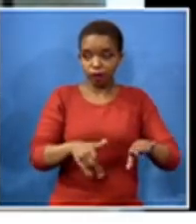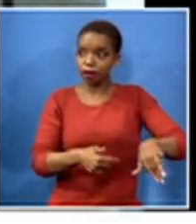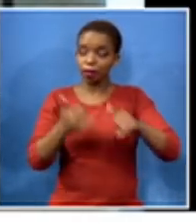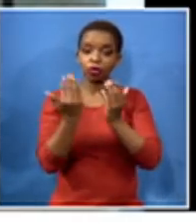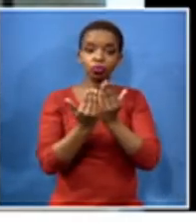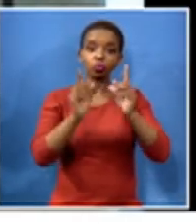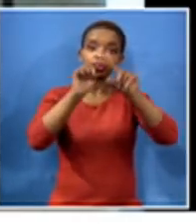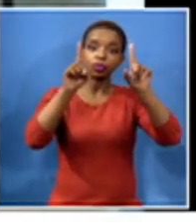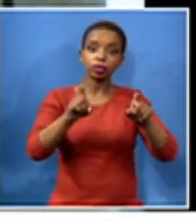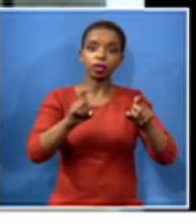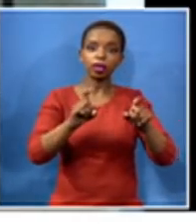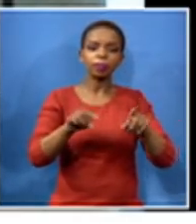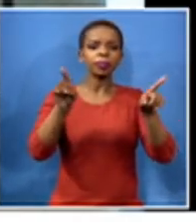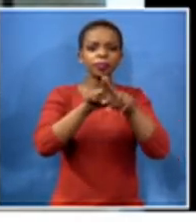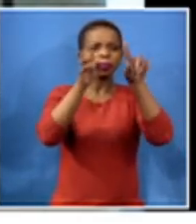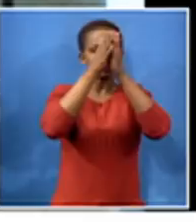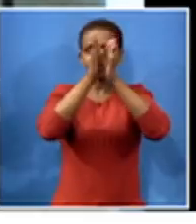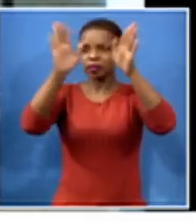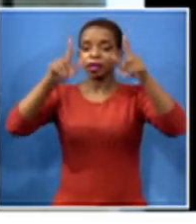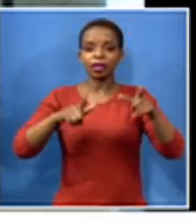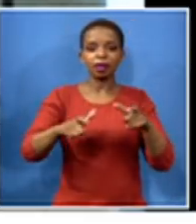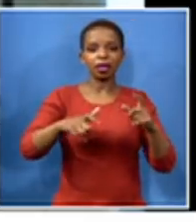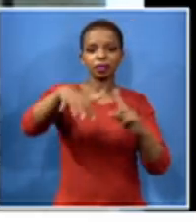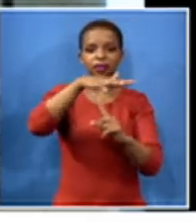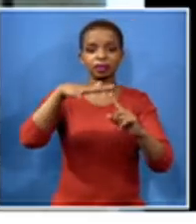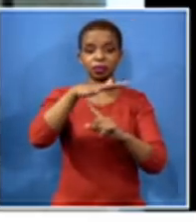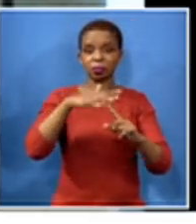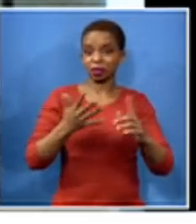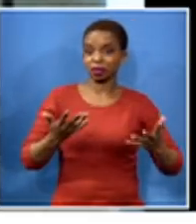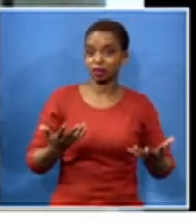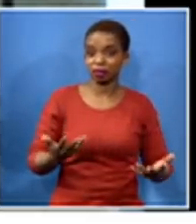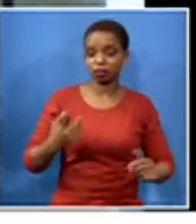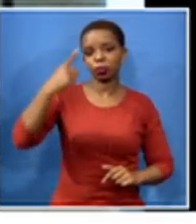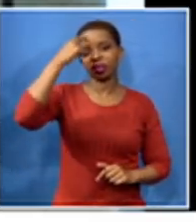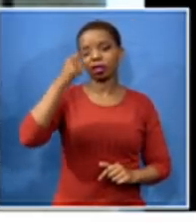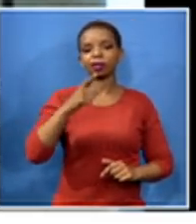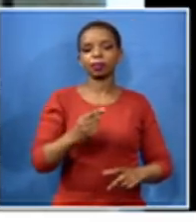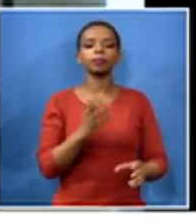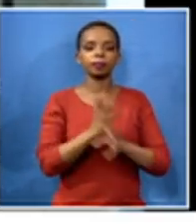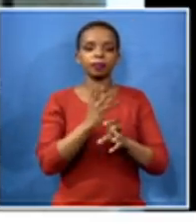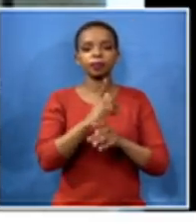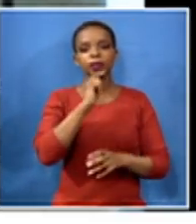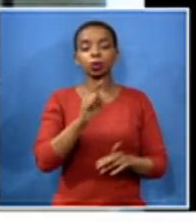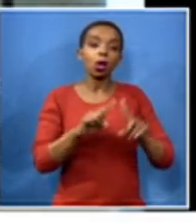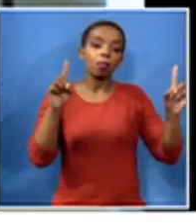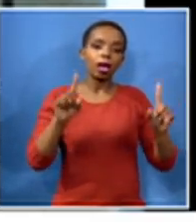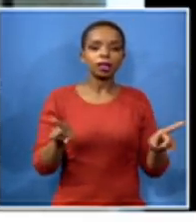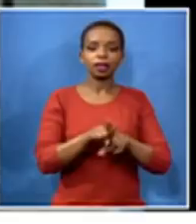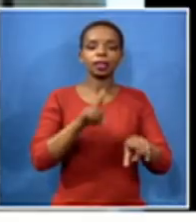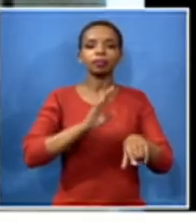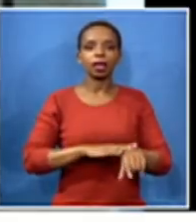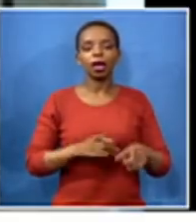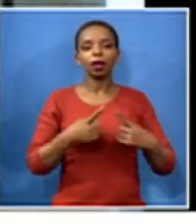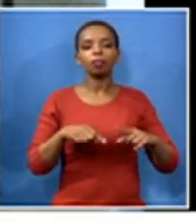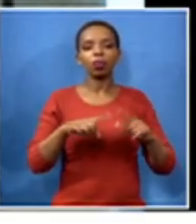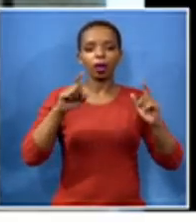generally to manage the situation so we think we are in for a bit of a rough ride but at the same time we have to keep our eye on the ball